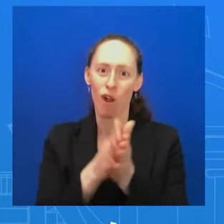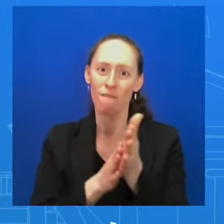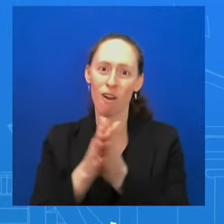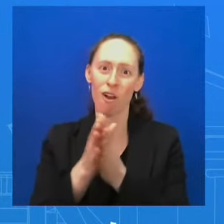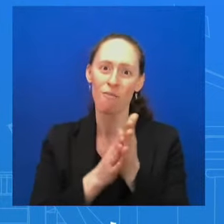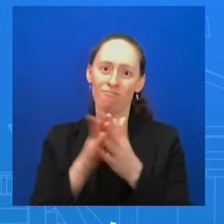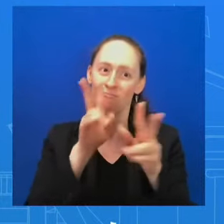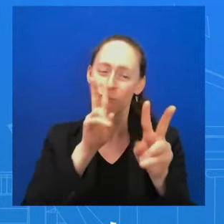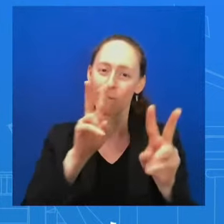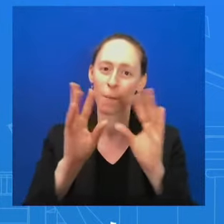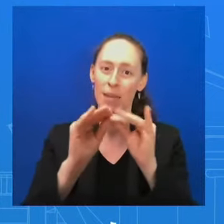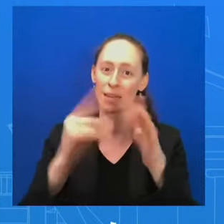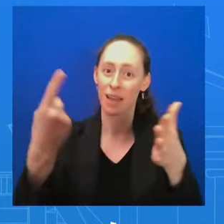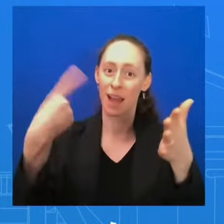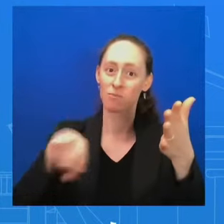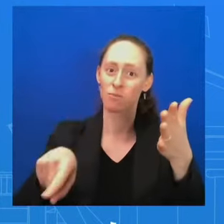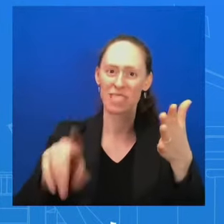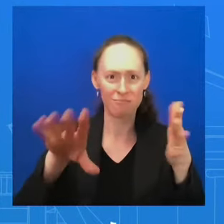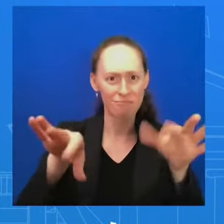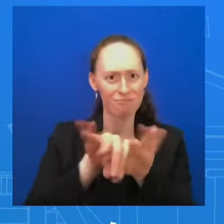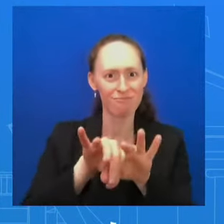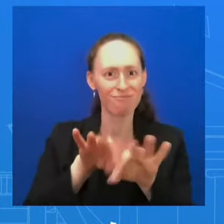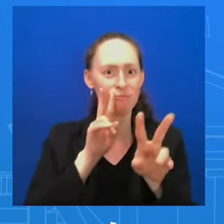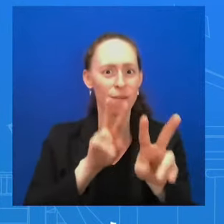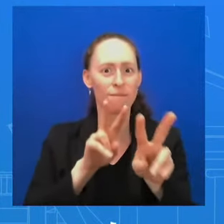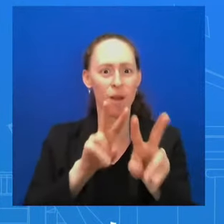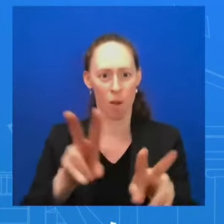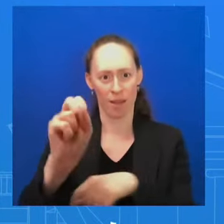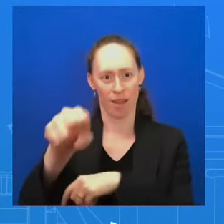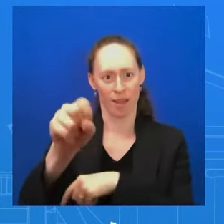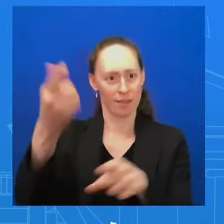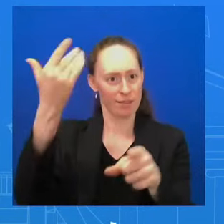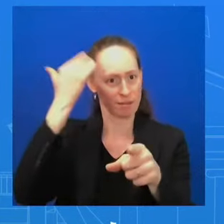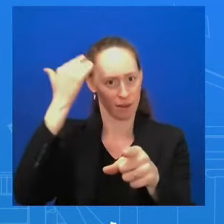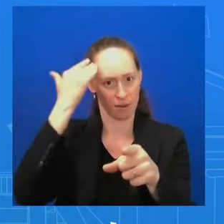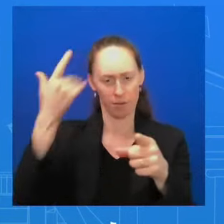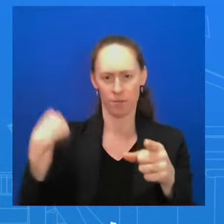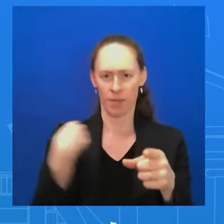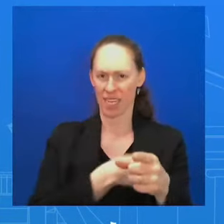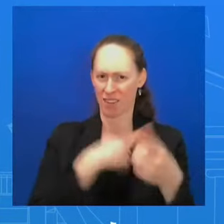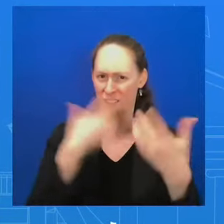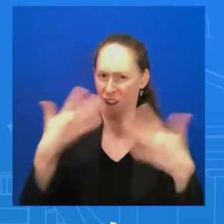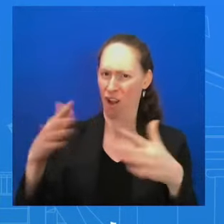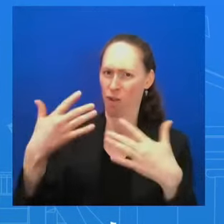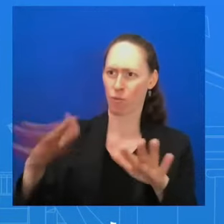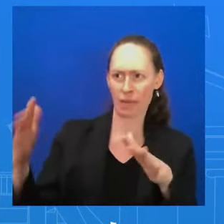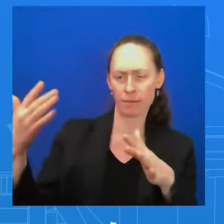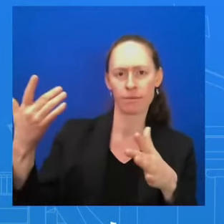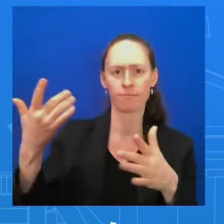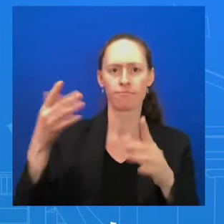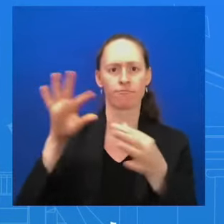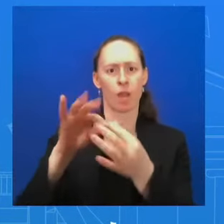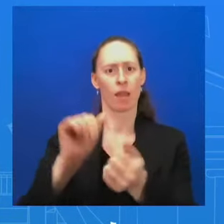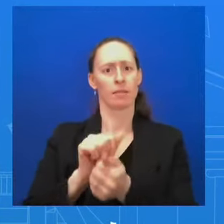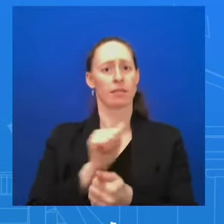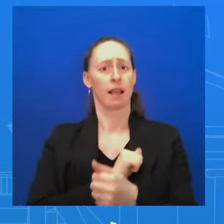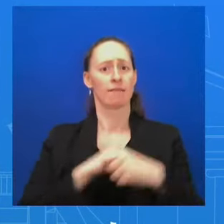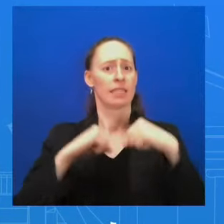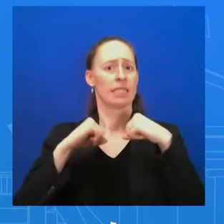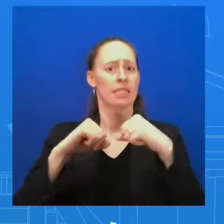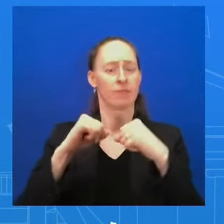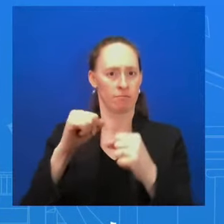self-defense treaty commitments with both countries, and so the chance to sit down with